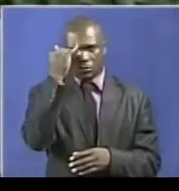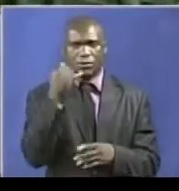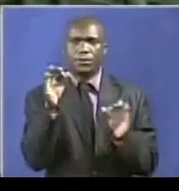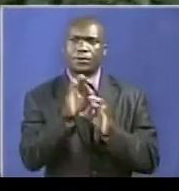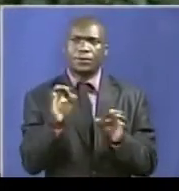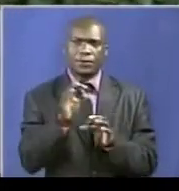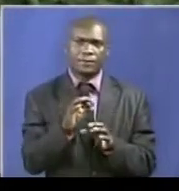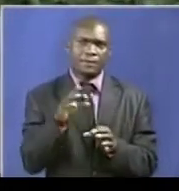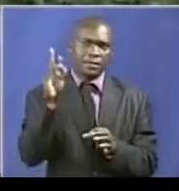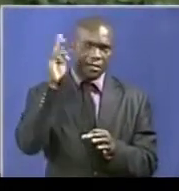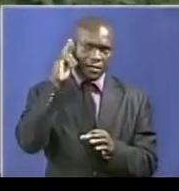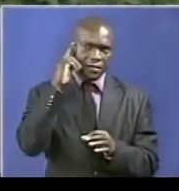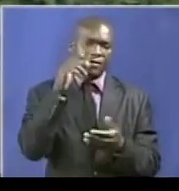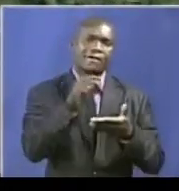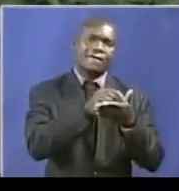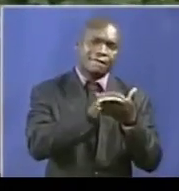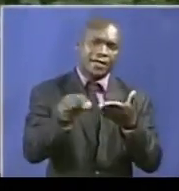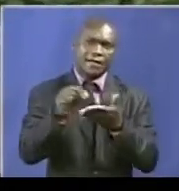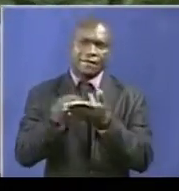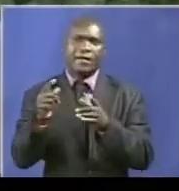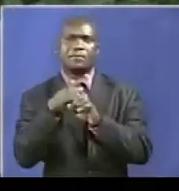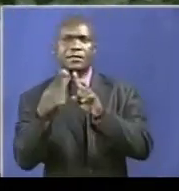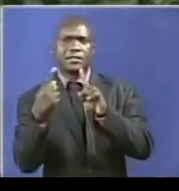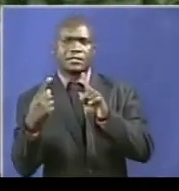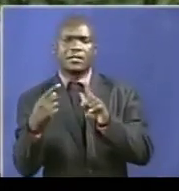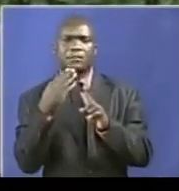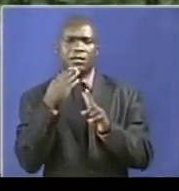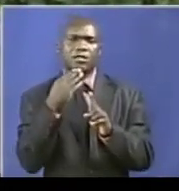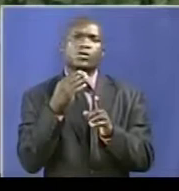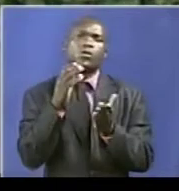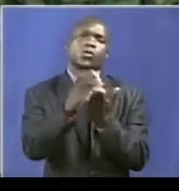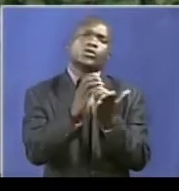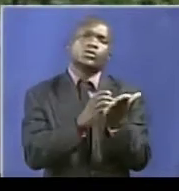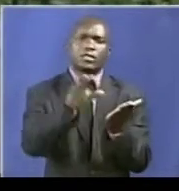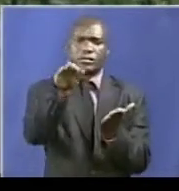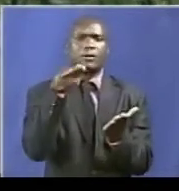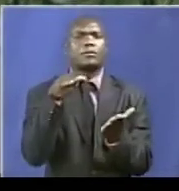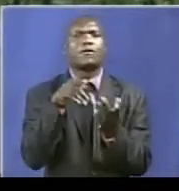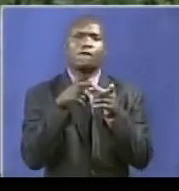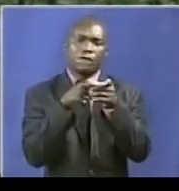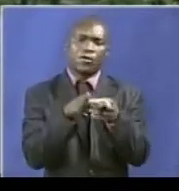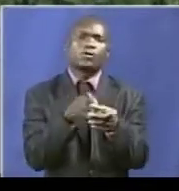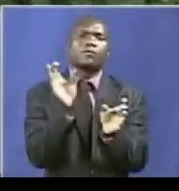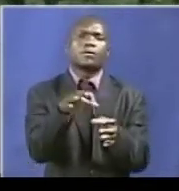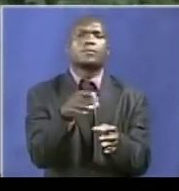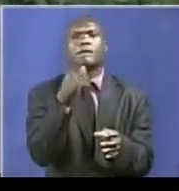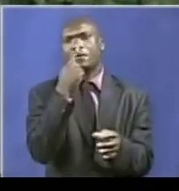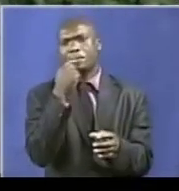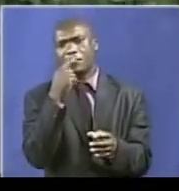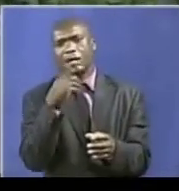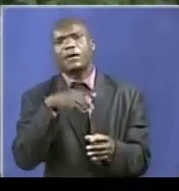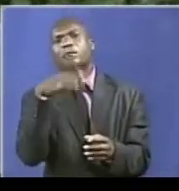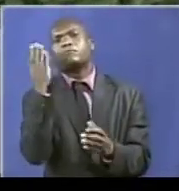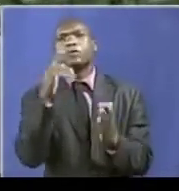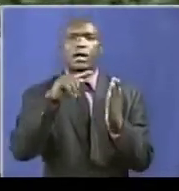firing of ministers is guided by the constitution of the country, the president can appoint, can